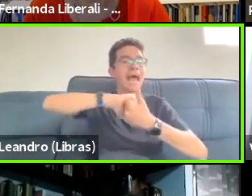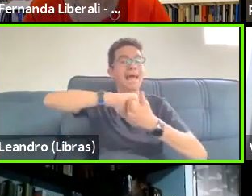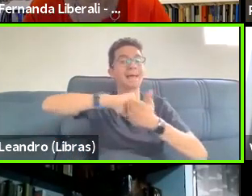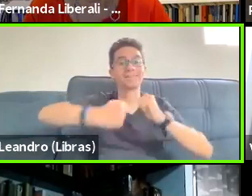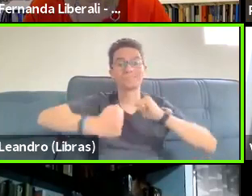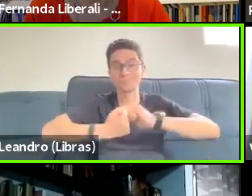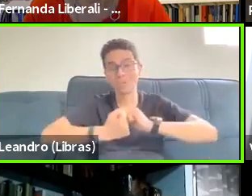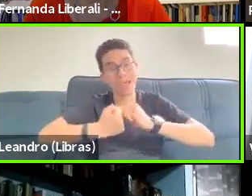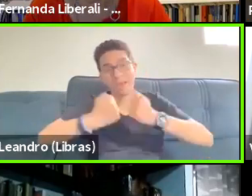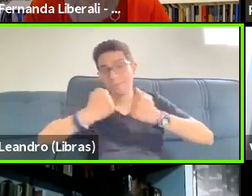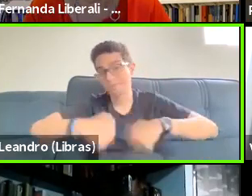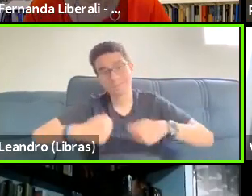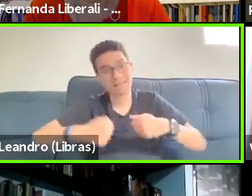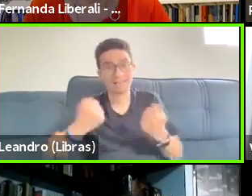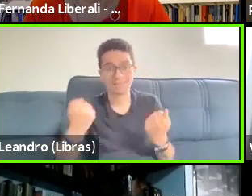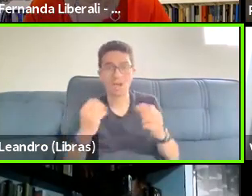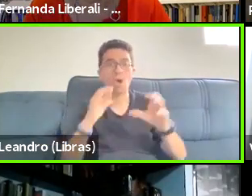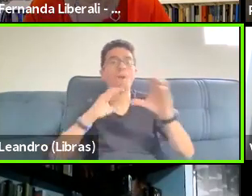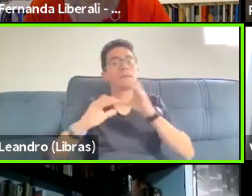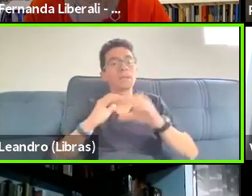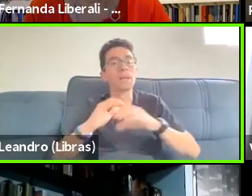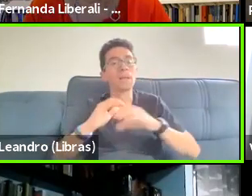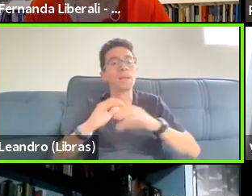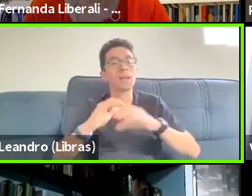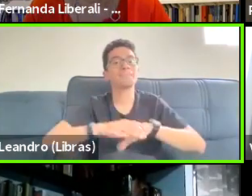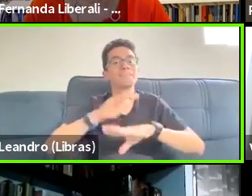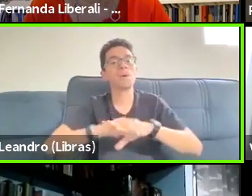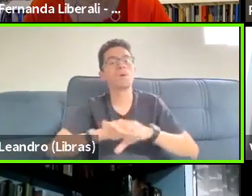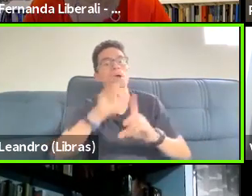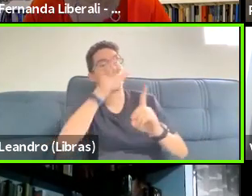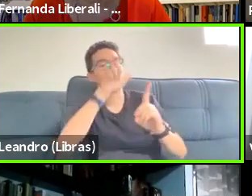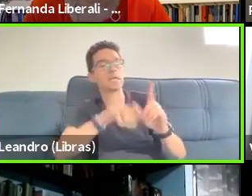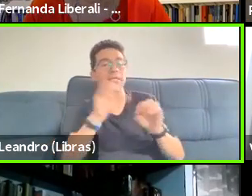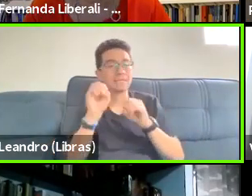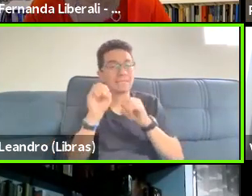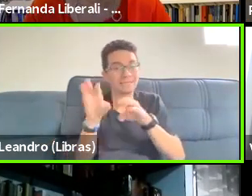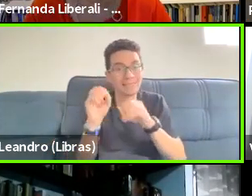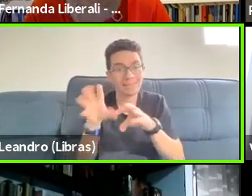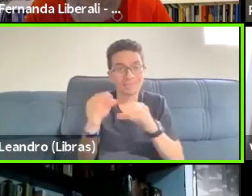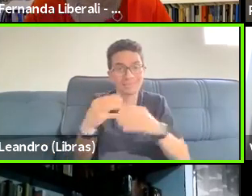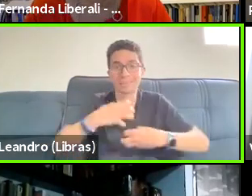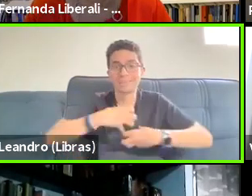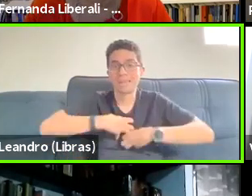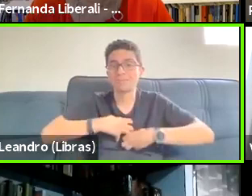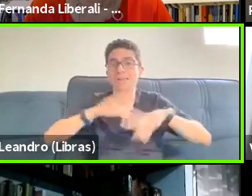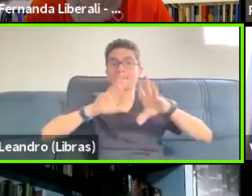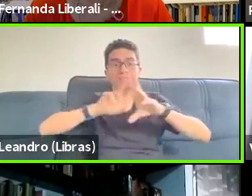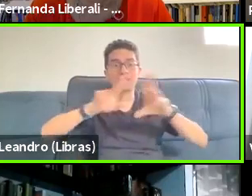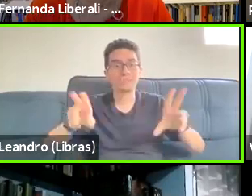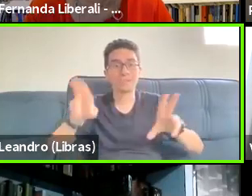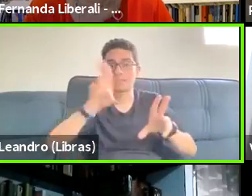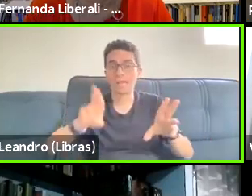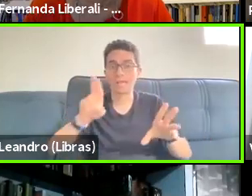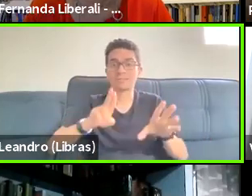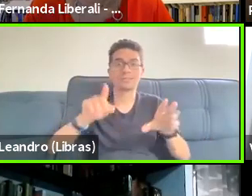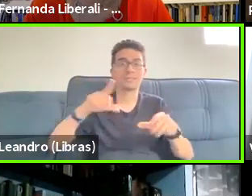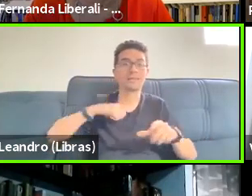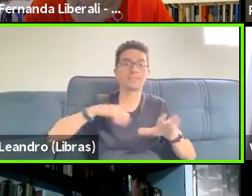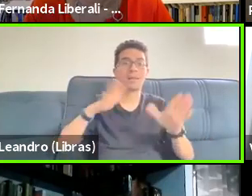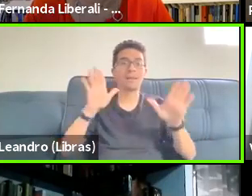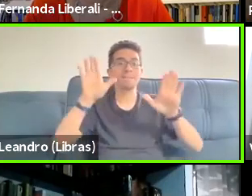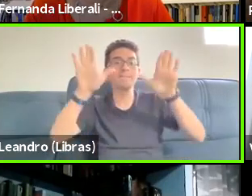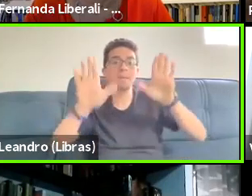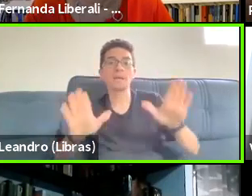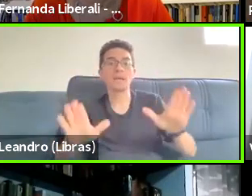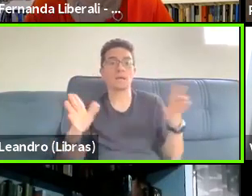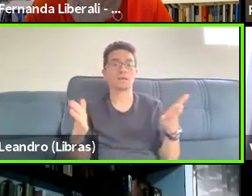and, uh, you know, so she enacted doing a presentation and kind of like the screen and everything like that. So the other thing is that even in a